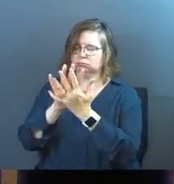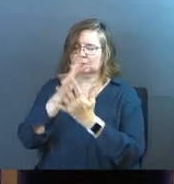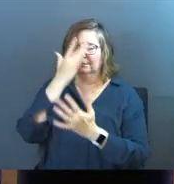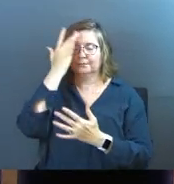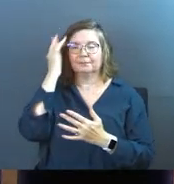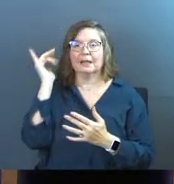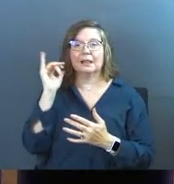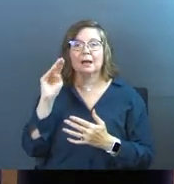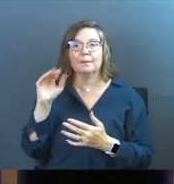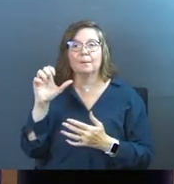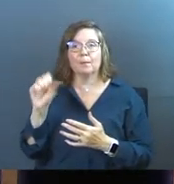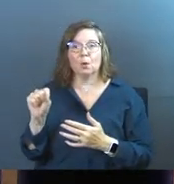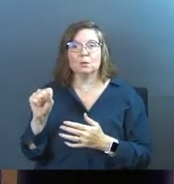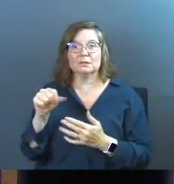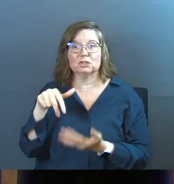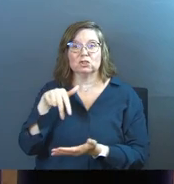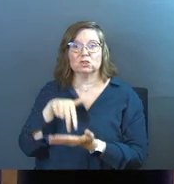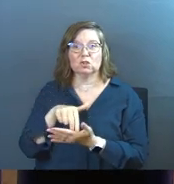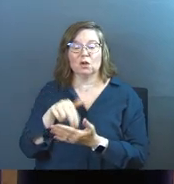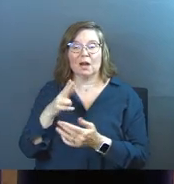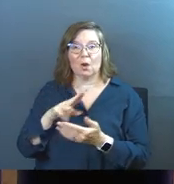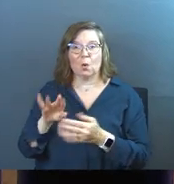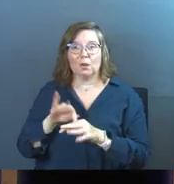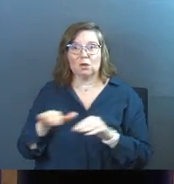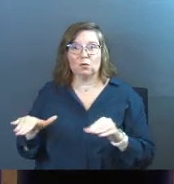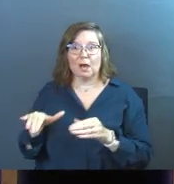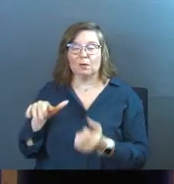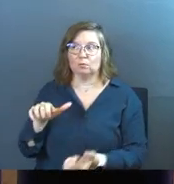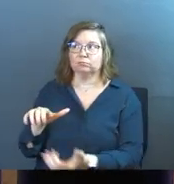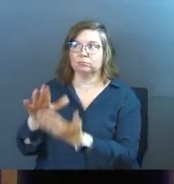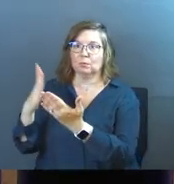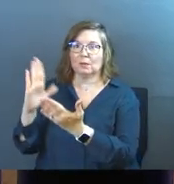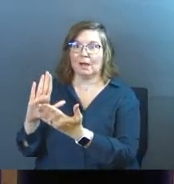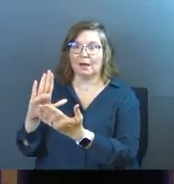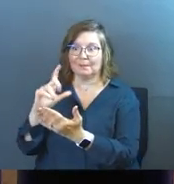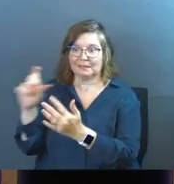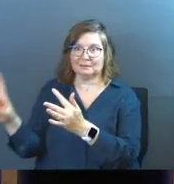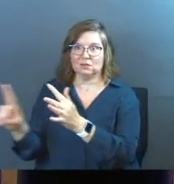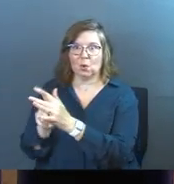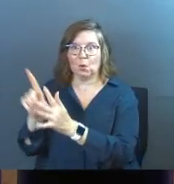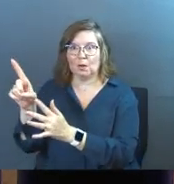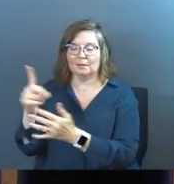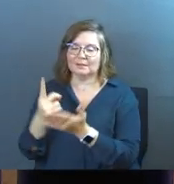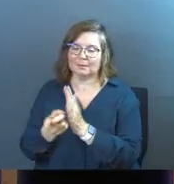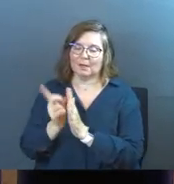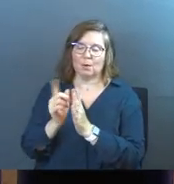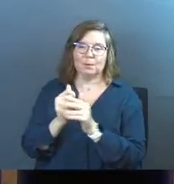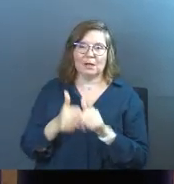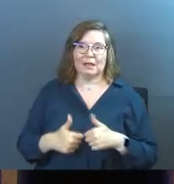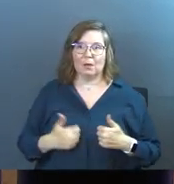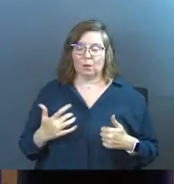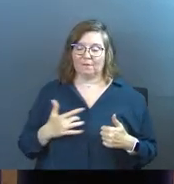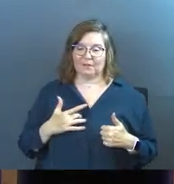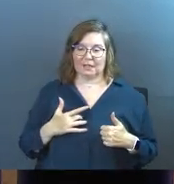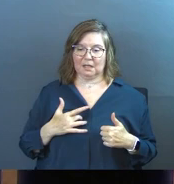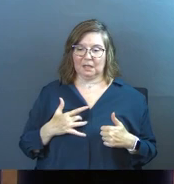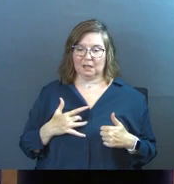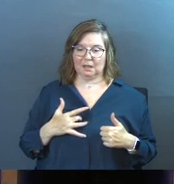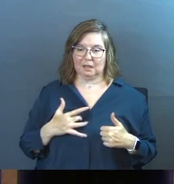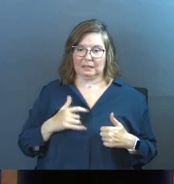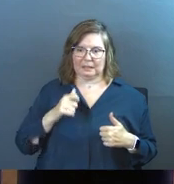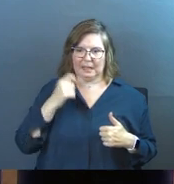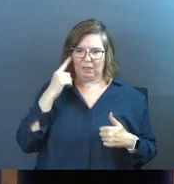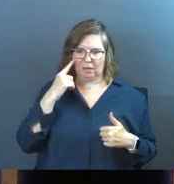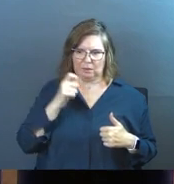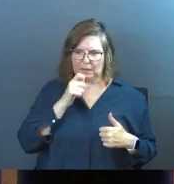on holy ground, take your shoes off because this is holy ground because God decided to show up. Sometimes you have moments in your life where it feels like you're on holy